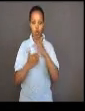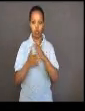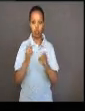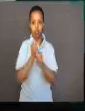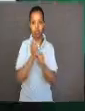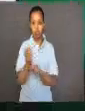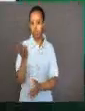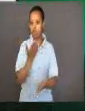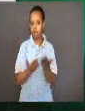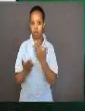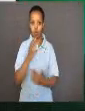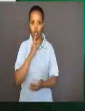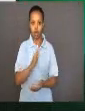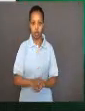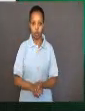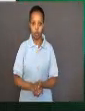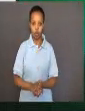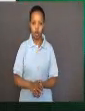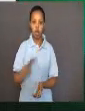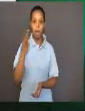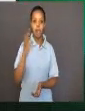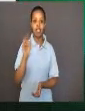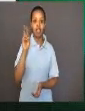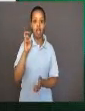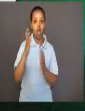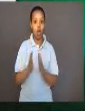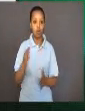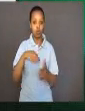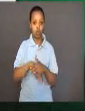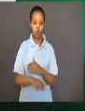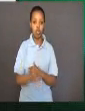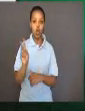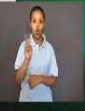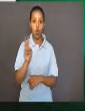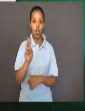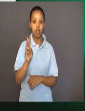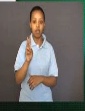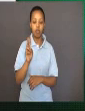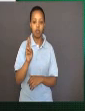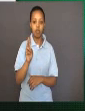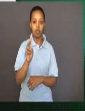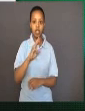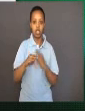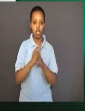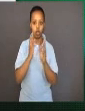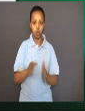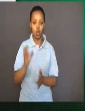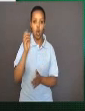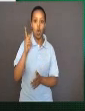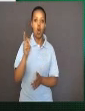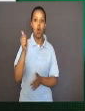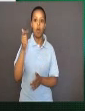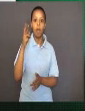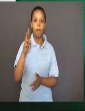In the 1920s, two scientists, Alexander Oparin and